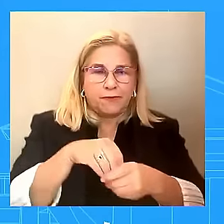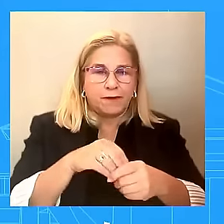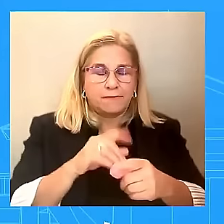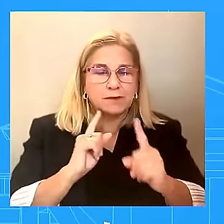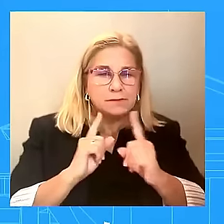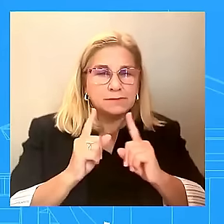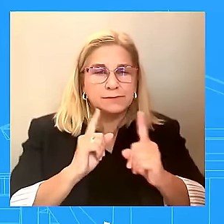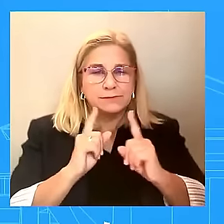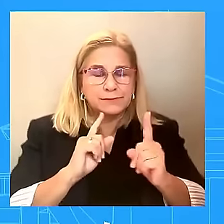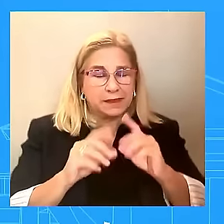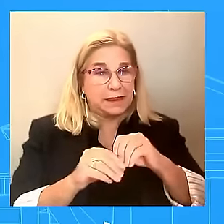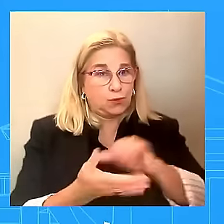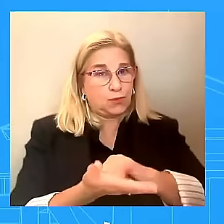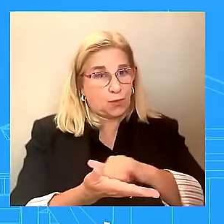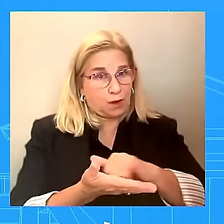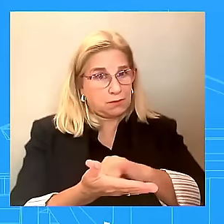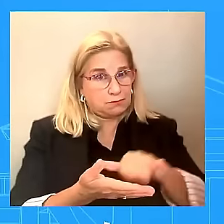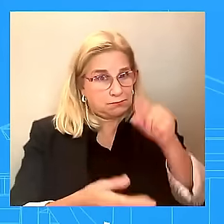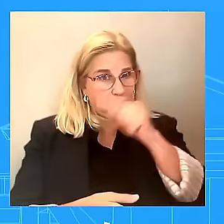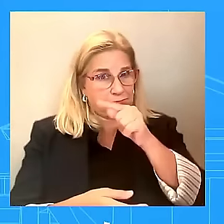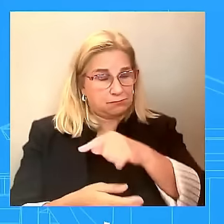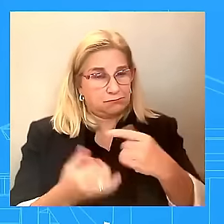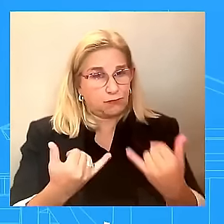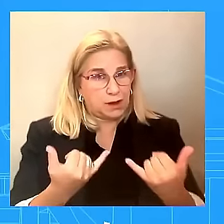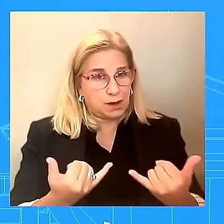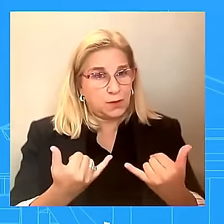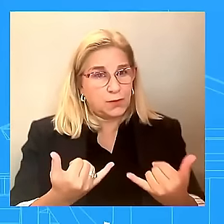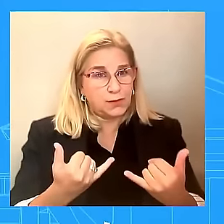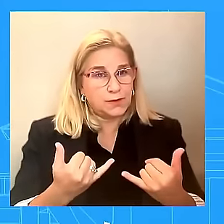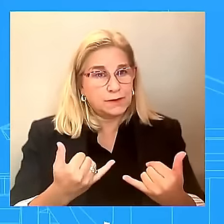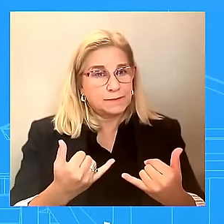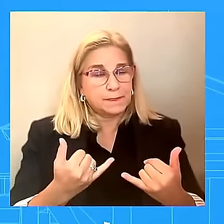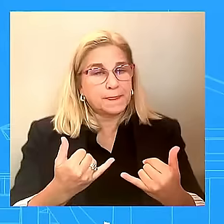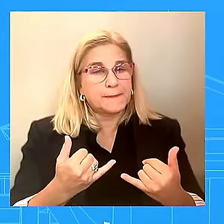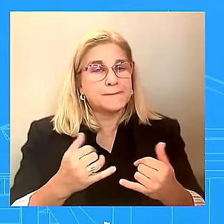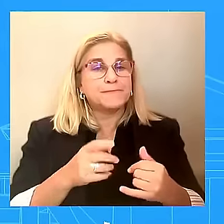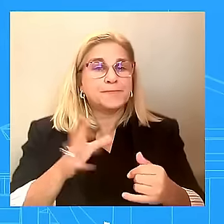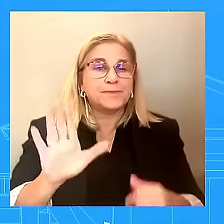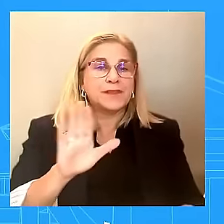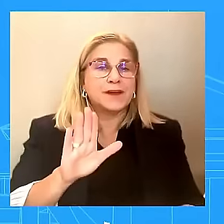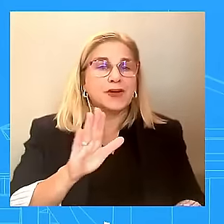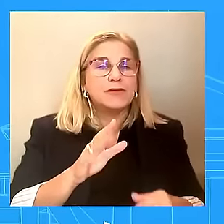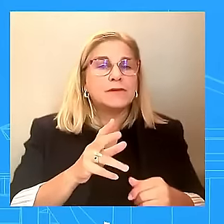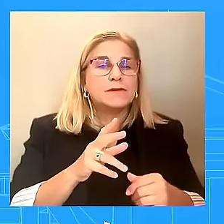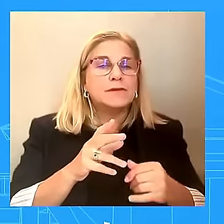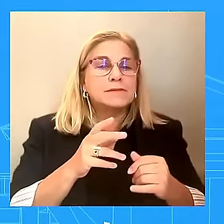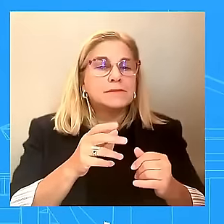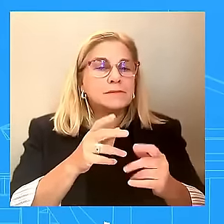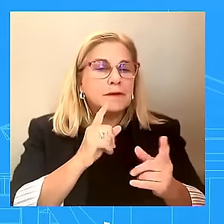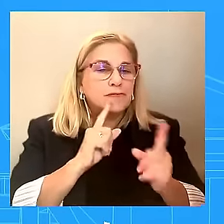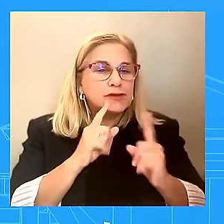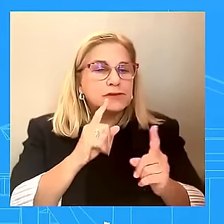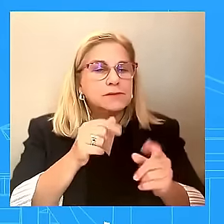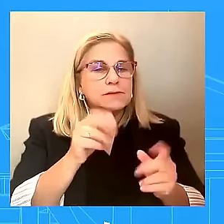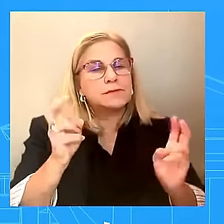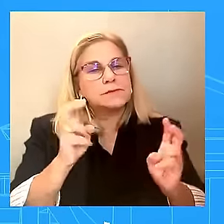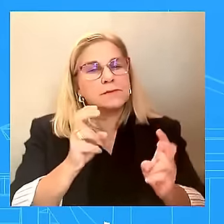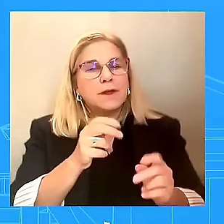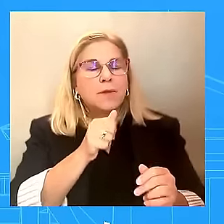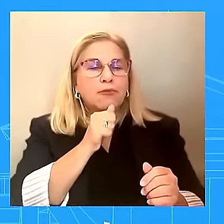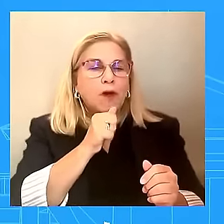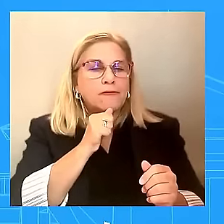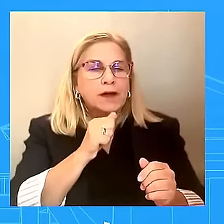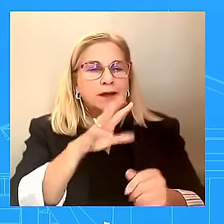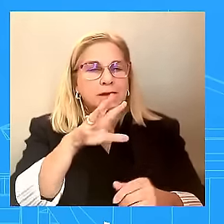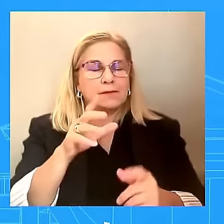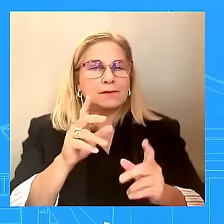And I'm not going to get into private diplomatic engagement, but I can assure you these conversations are continuing. Thank you. Just a quick